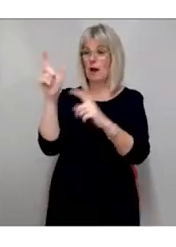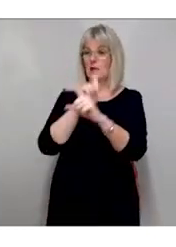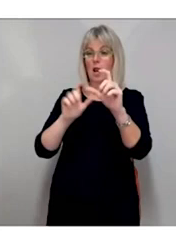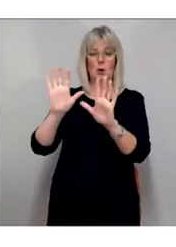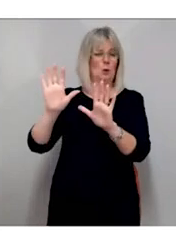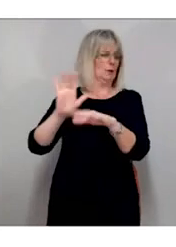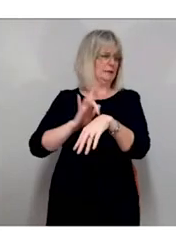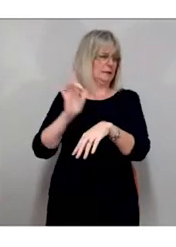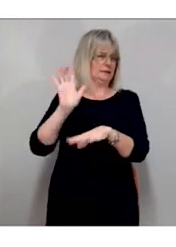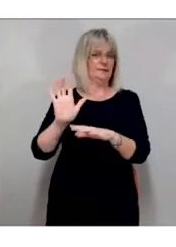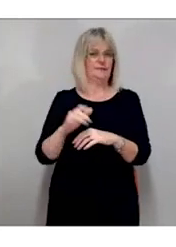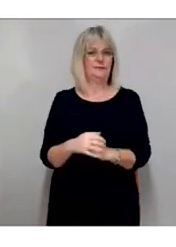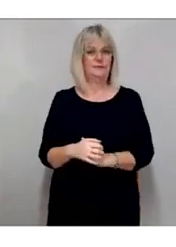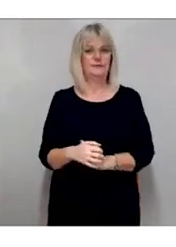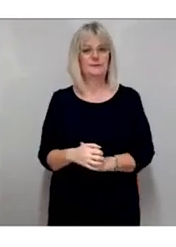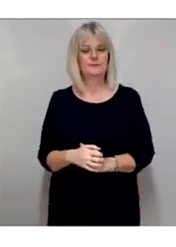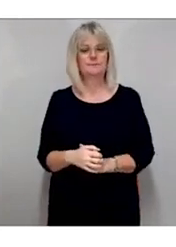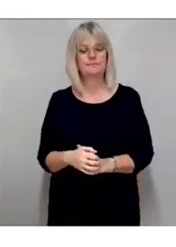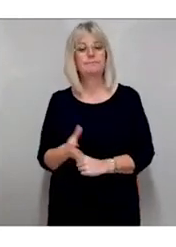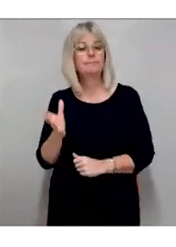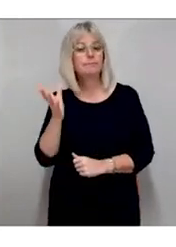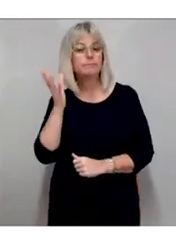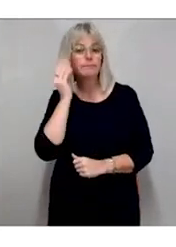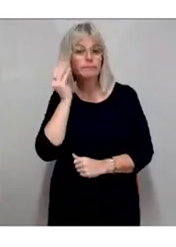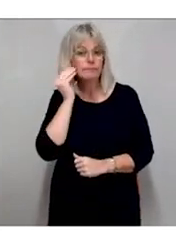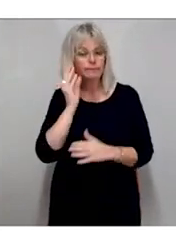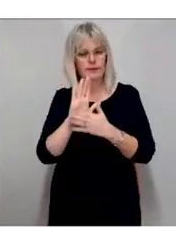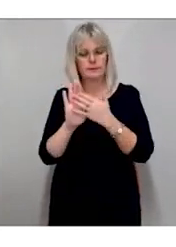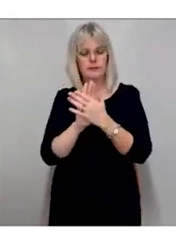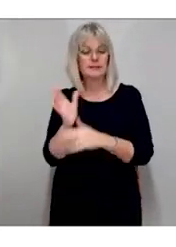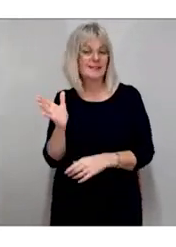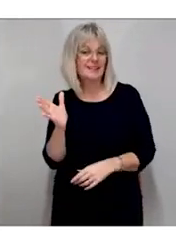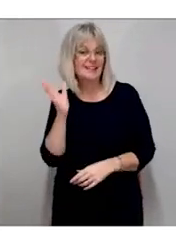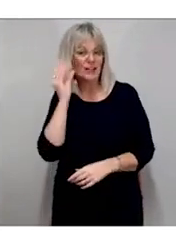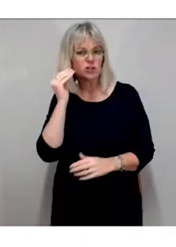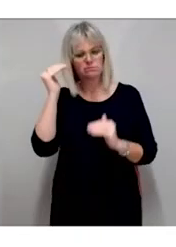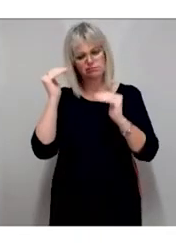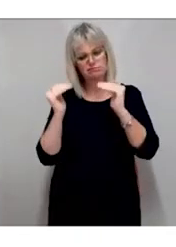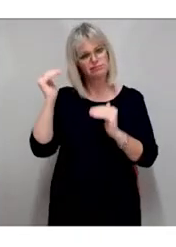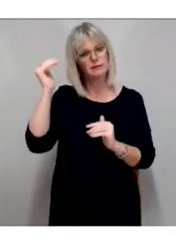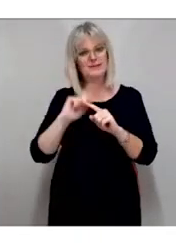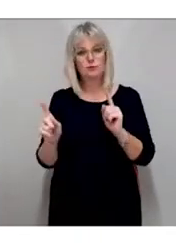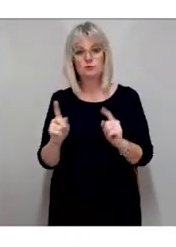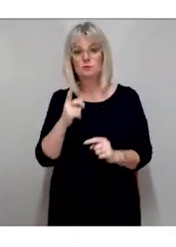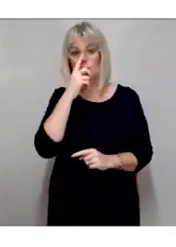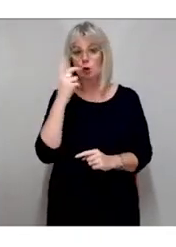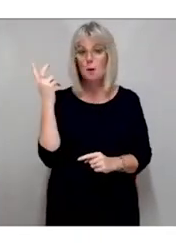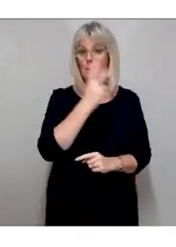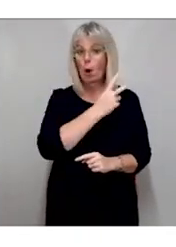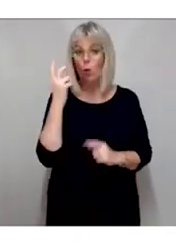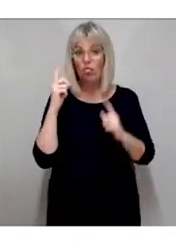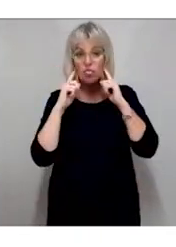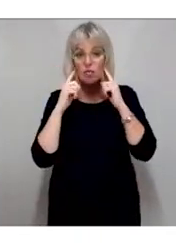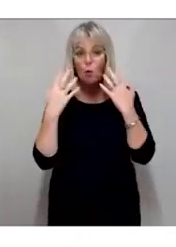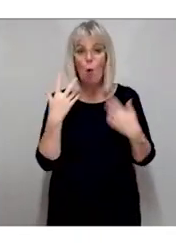auditory impairment limits the ability to hear, and varies from impairment in one or both ears to deafness, which is